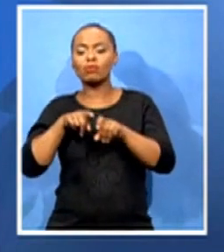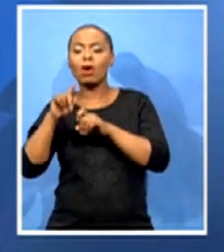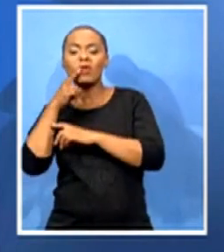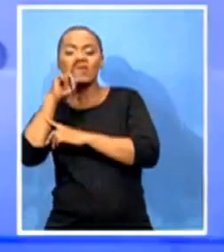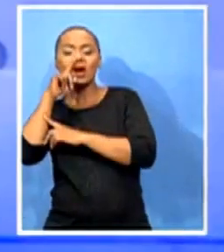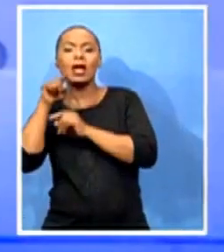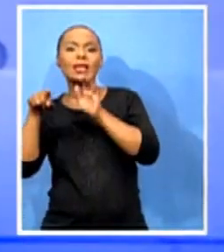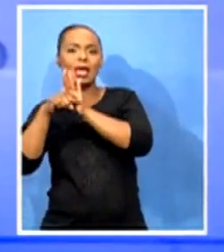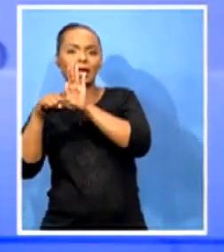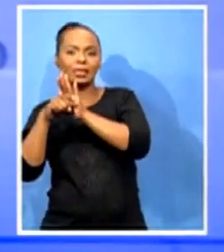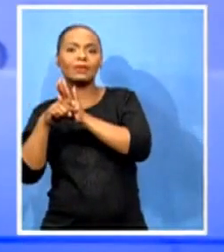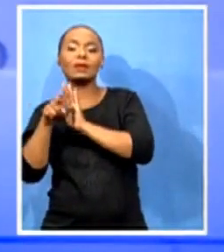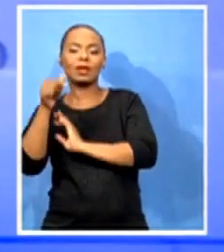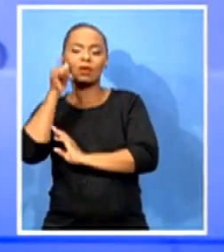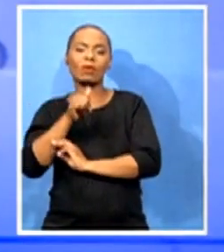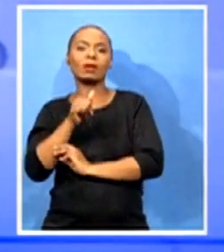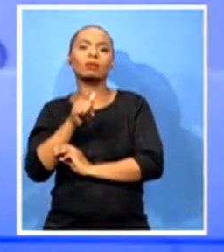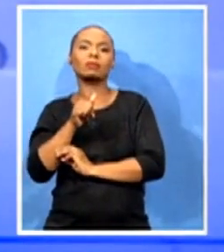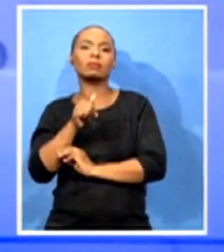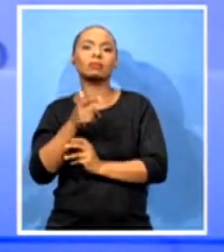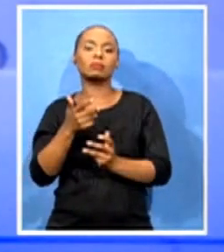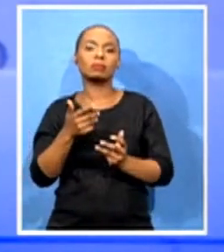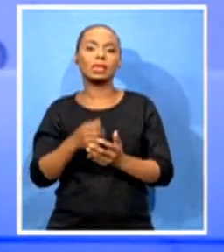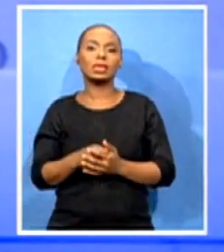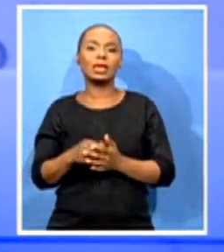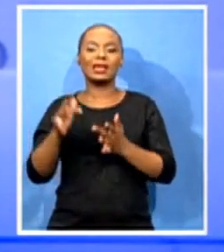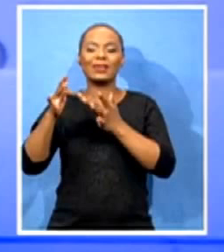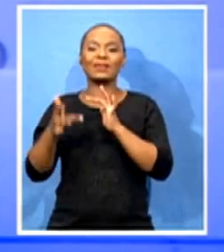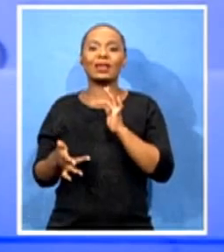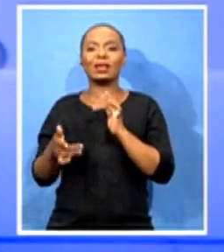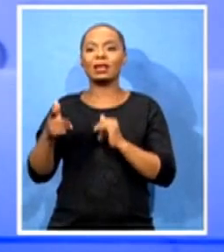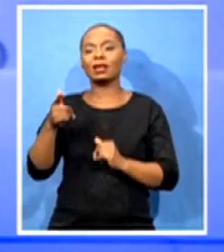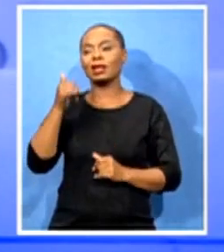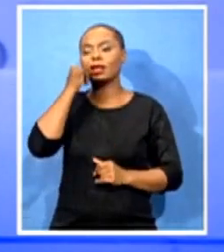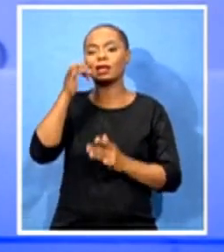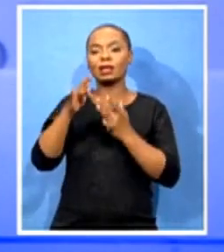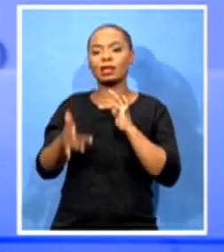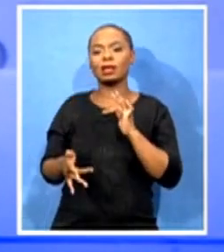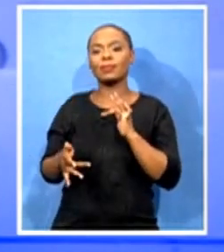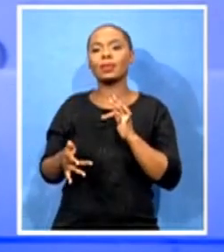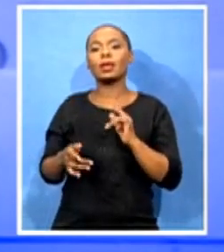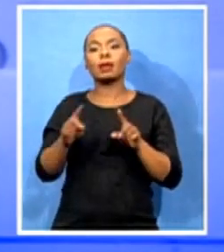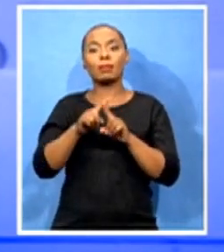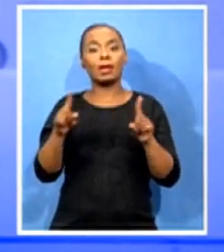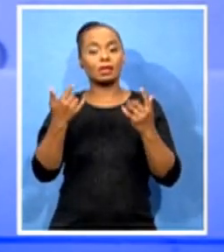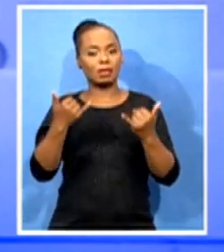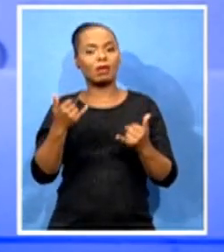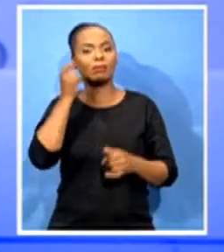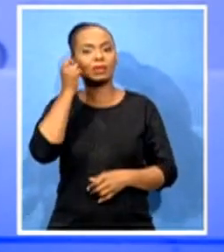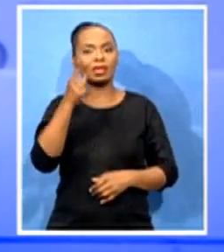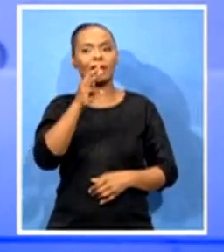Okay, the line seems to be failing us there. But we got the gist of exactly what it is that the MEC had to reflect on, since